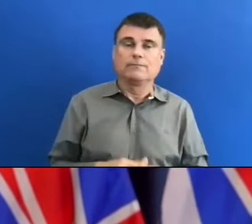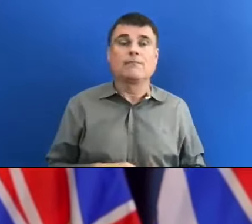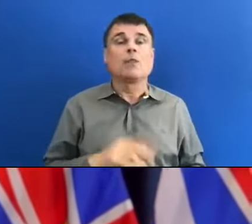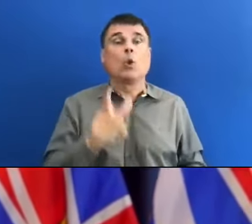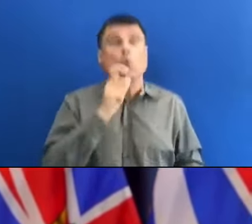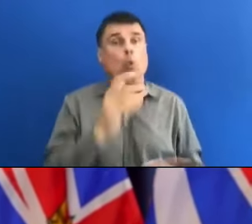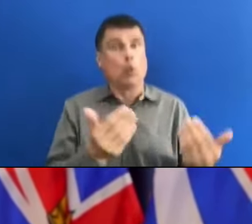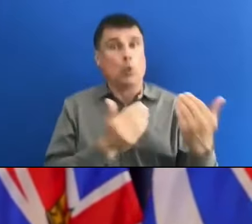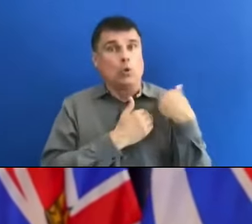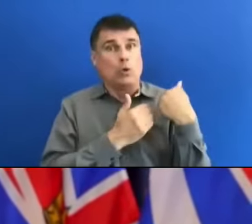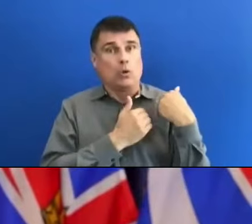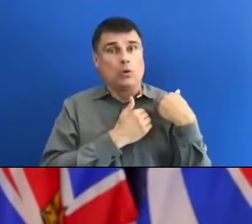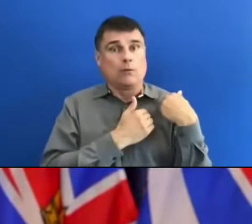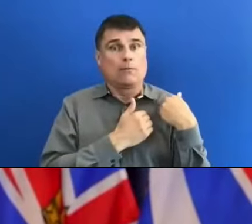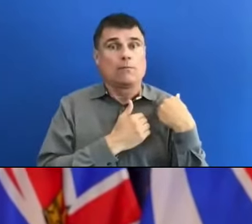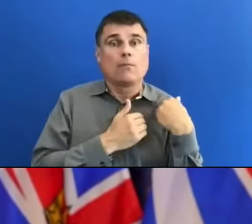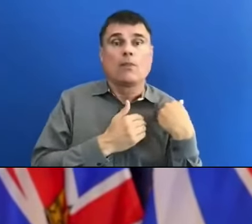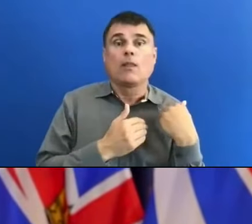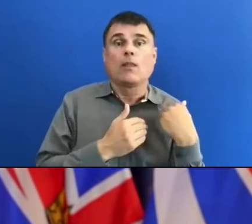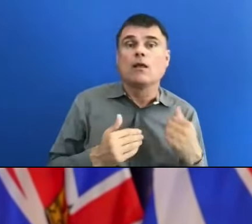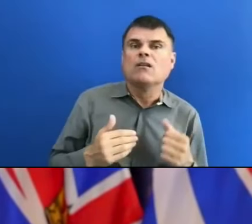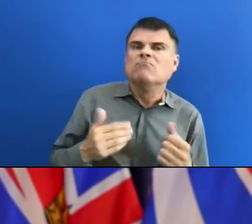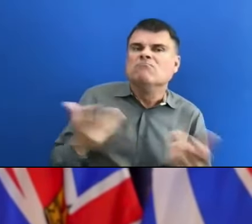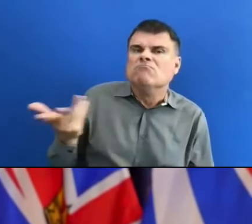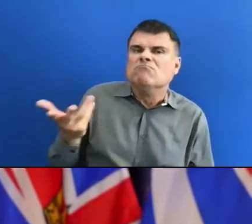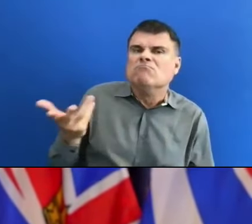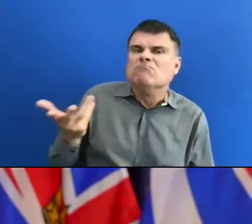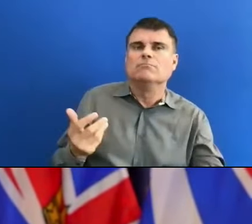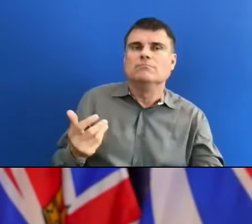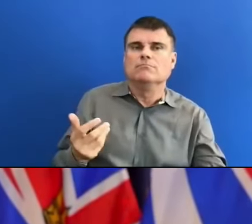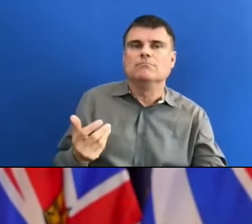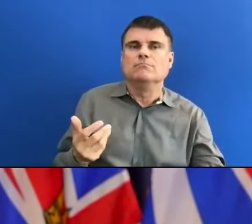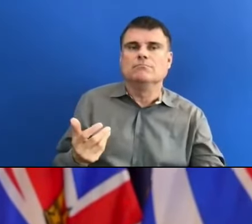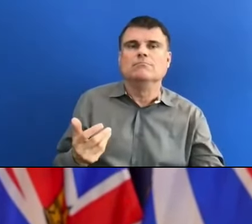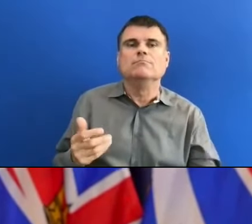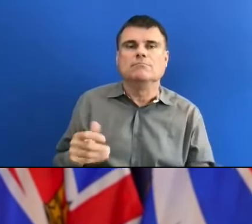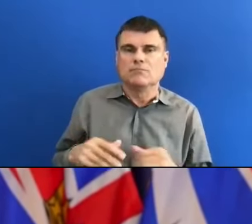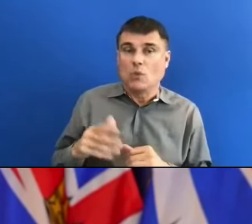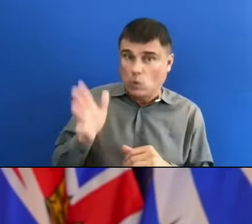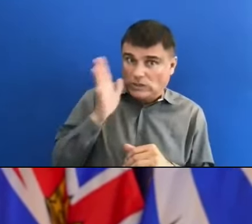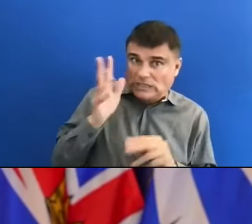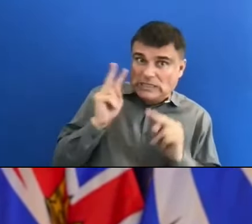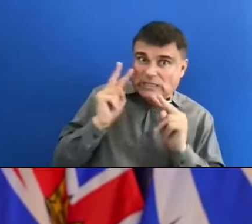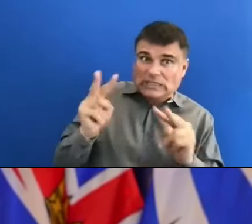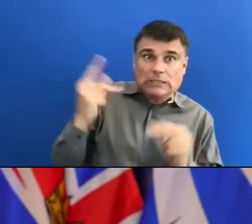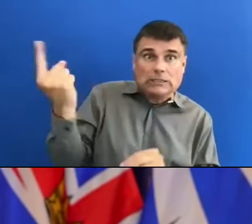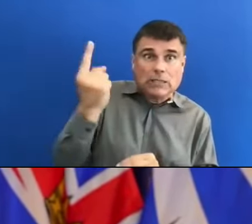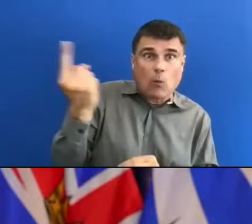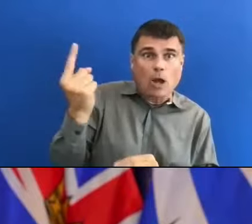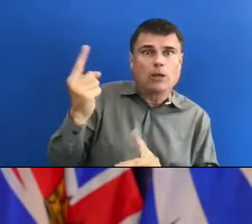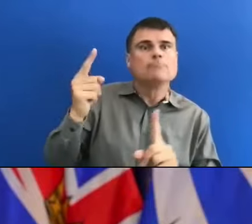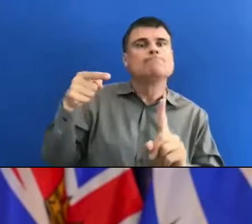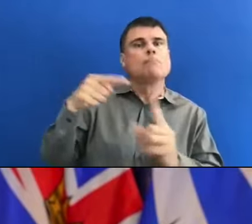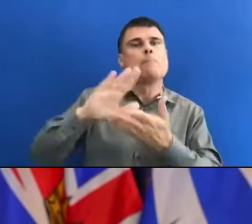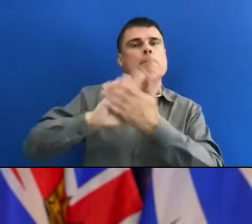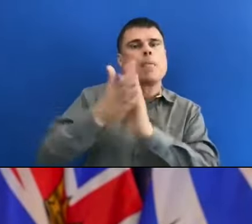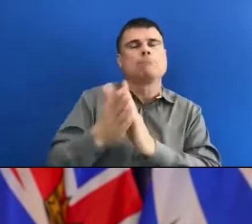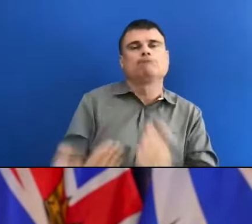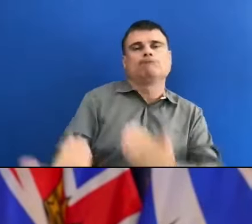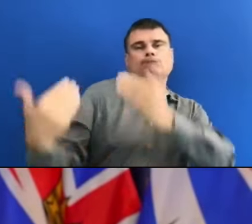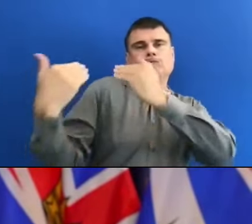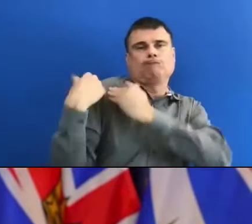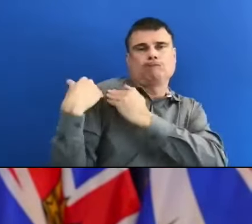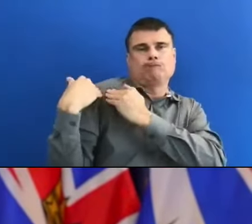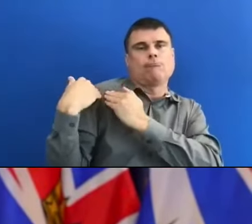report. Will somebody be held responsible for deaths that we've seen linked to the heat? And does there need to be an extension of a state of